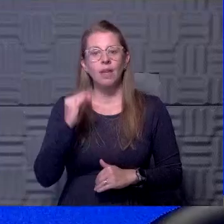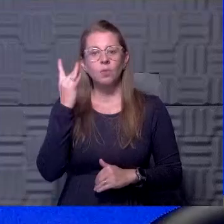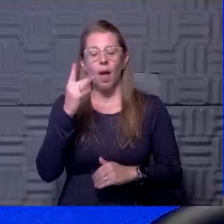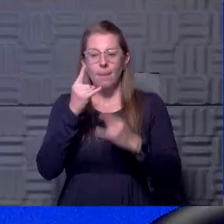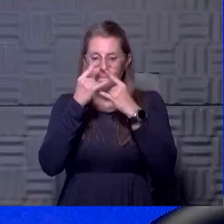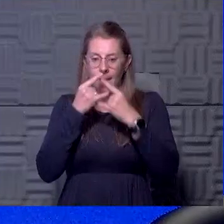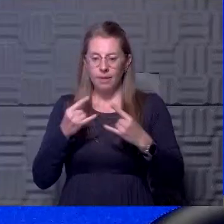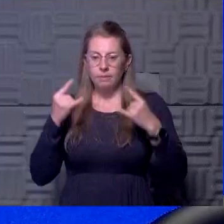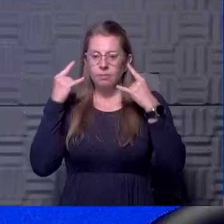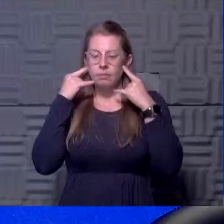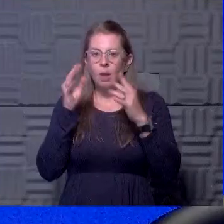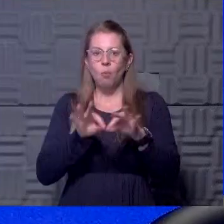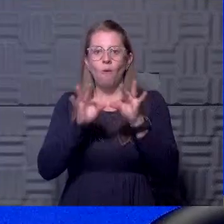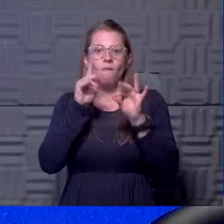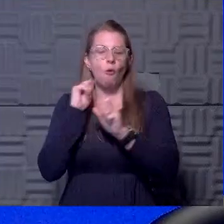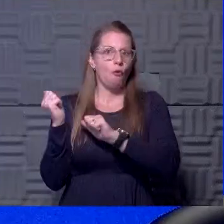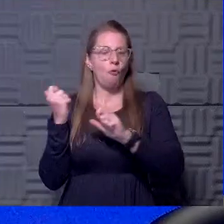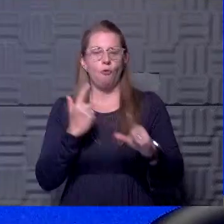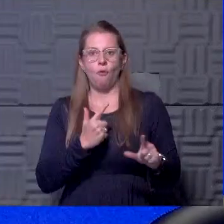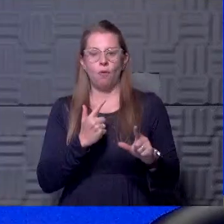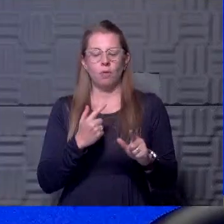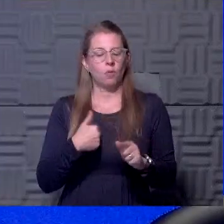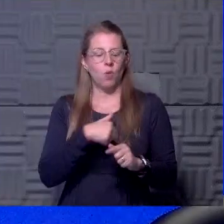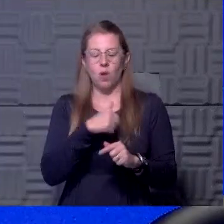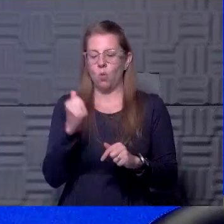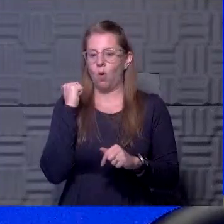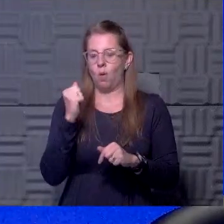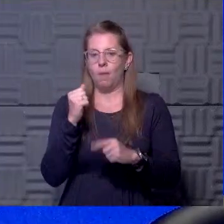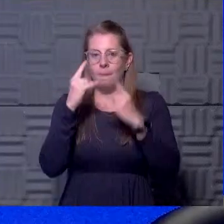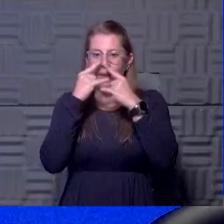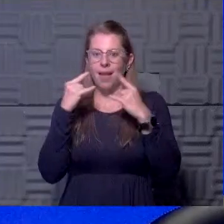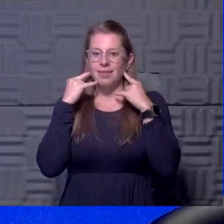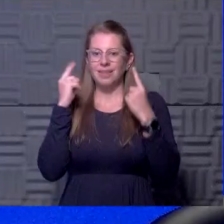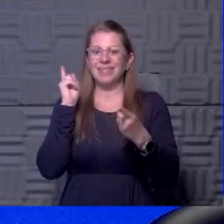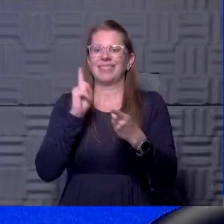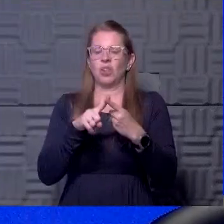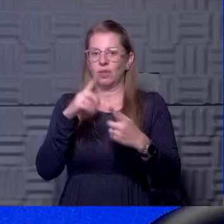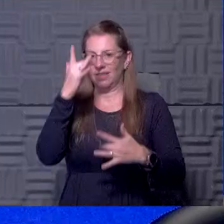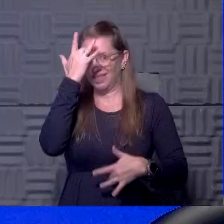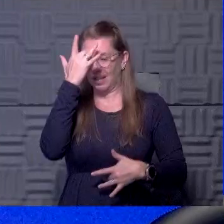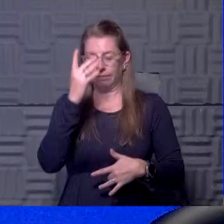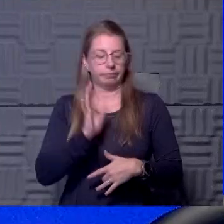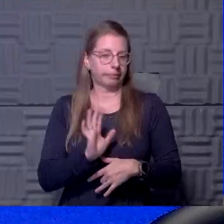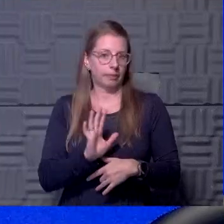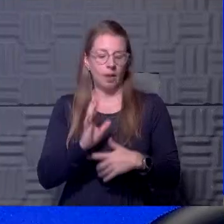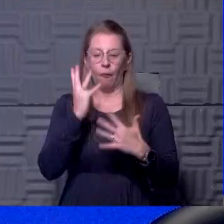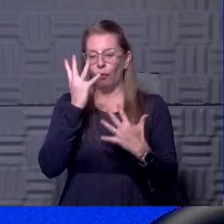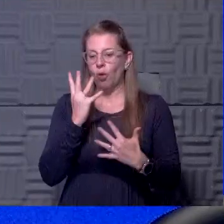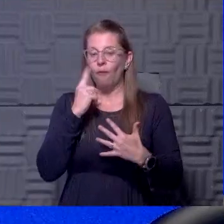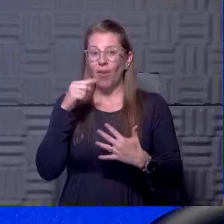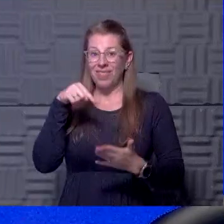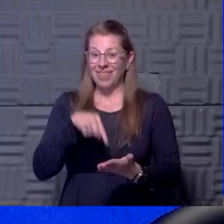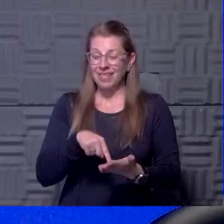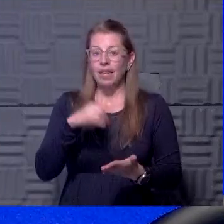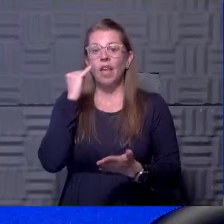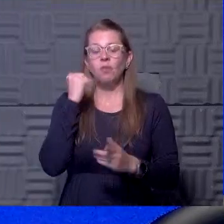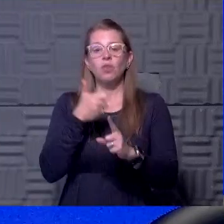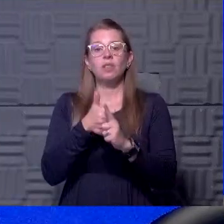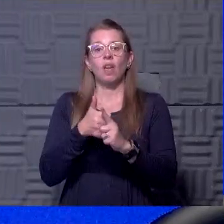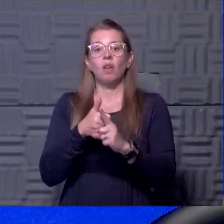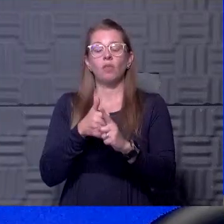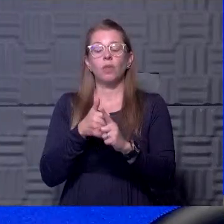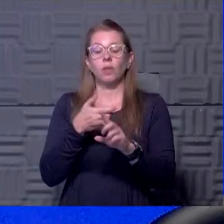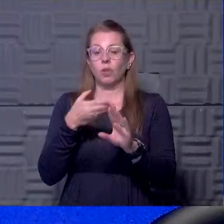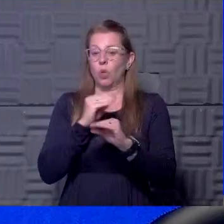everybody is so important. And we said, we won't mask unless we're sick. Well, unfortunately with this, because of that, if you are in the pre-symptomatic